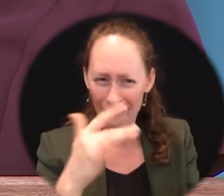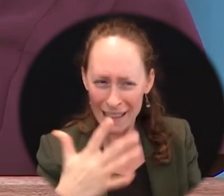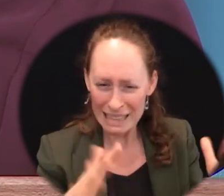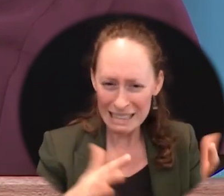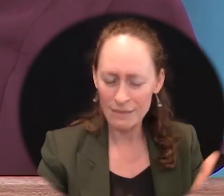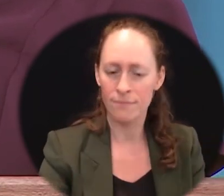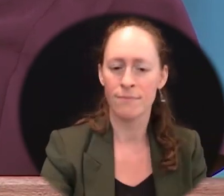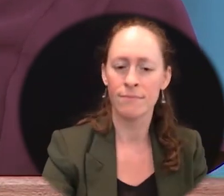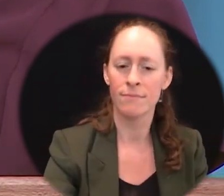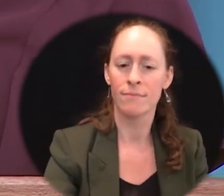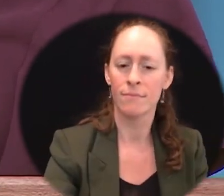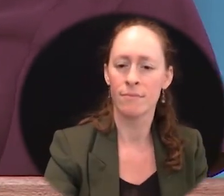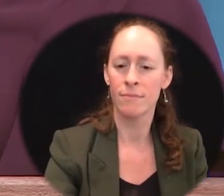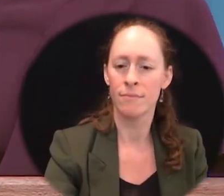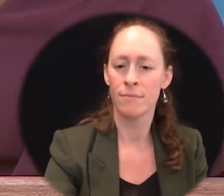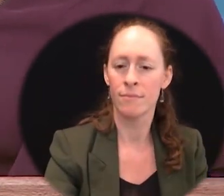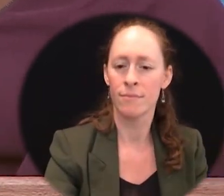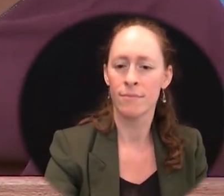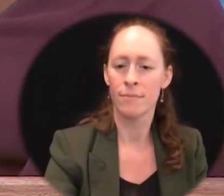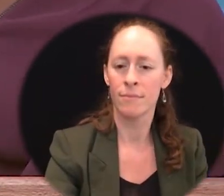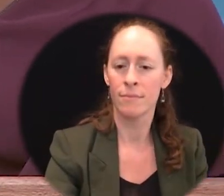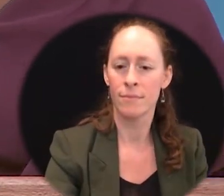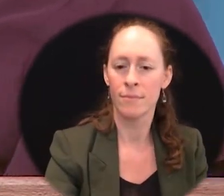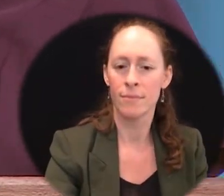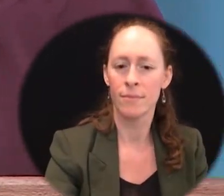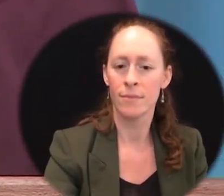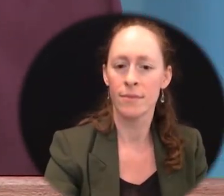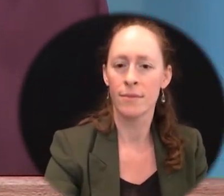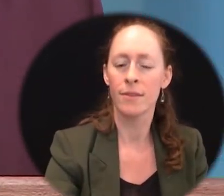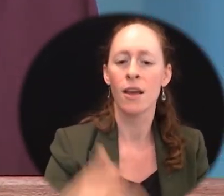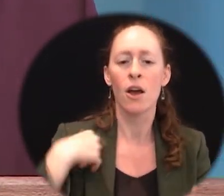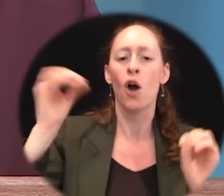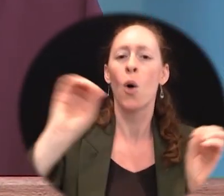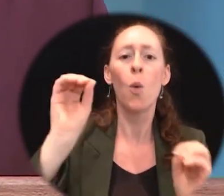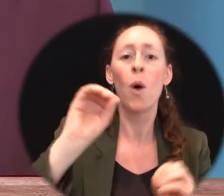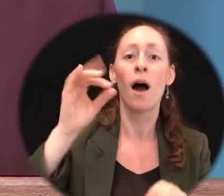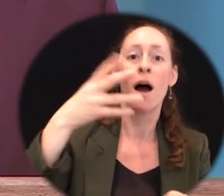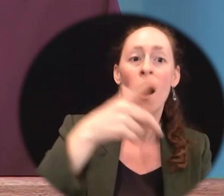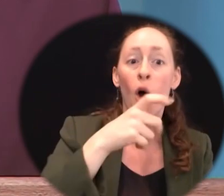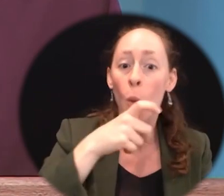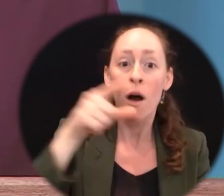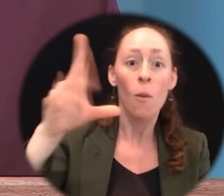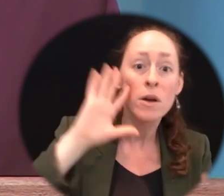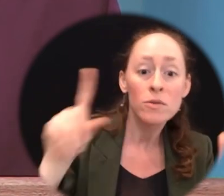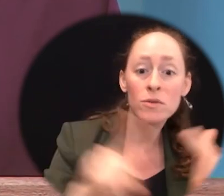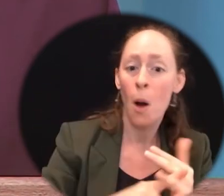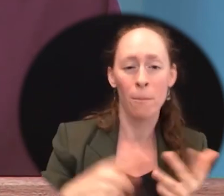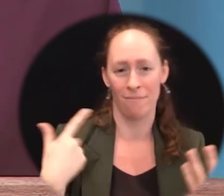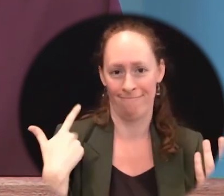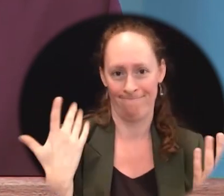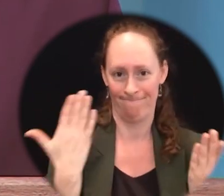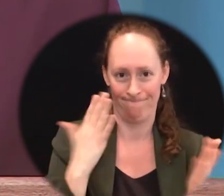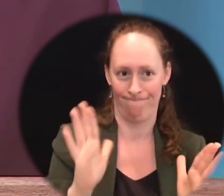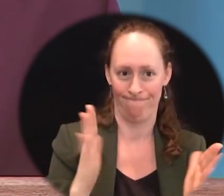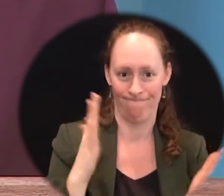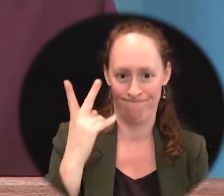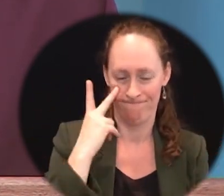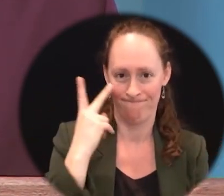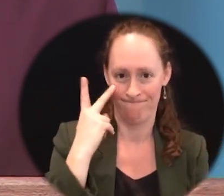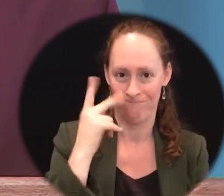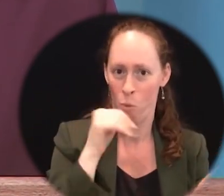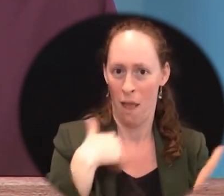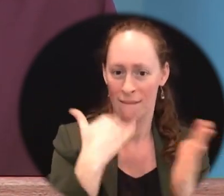of who's attending. As you know, there are a lot of members, at least in the House, and certainly about